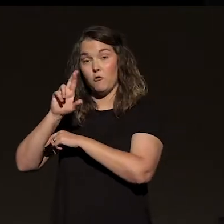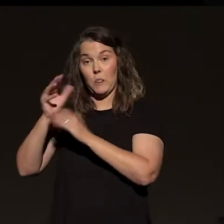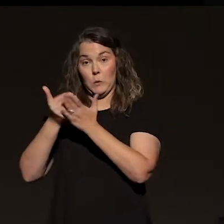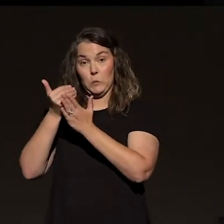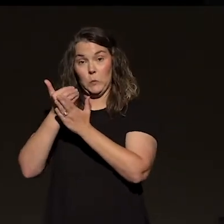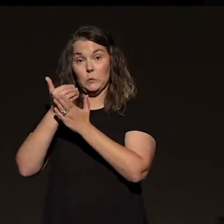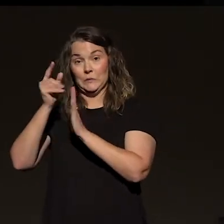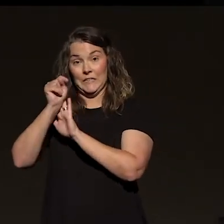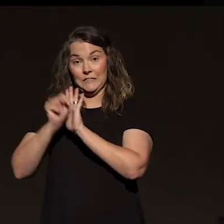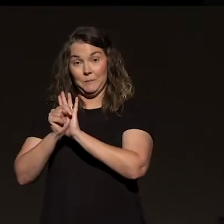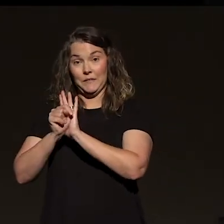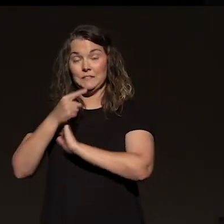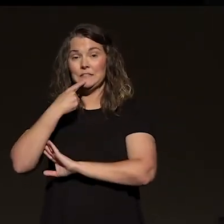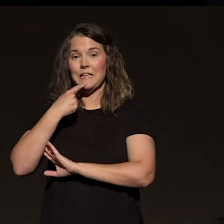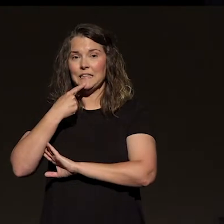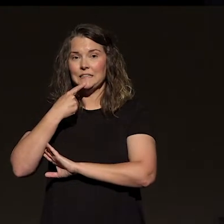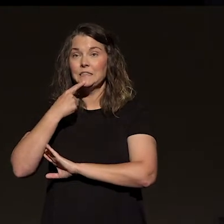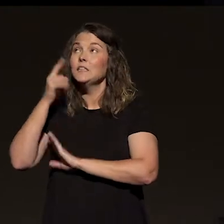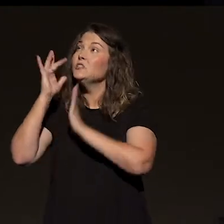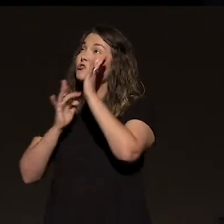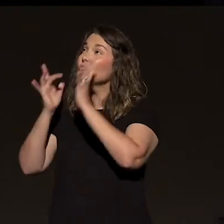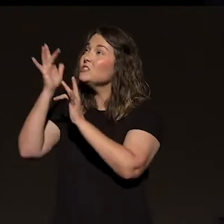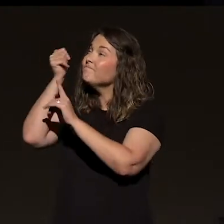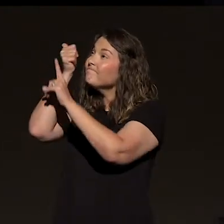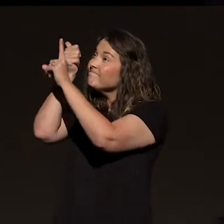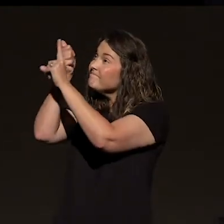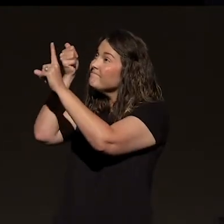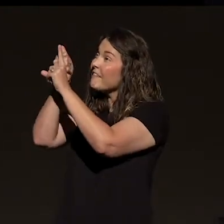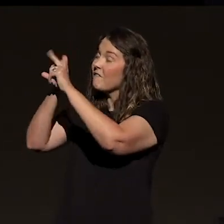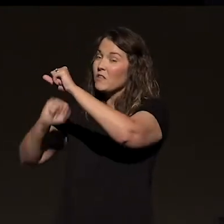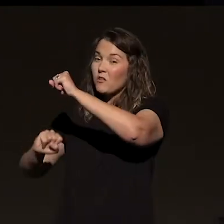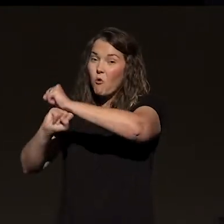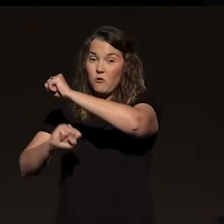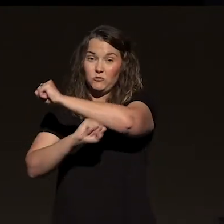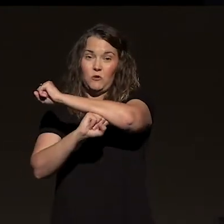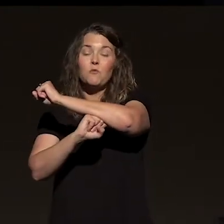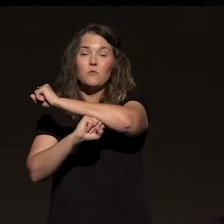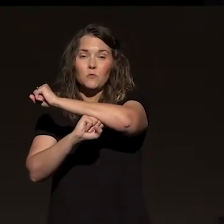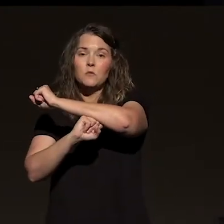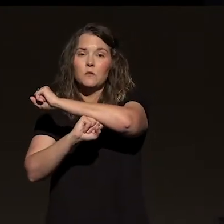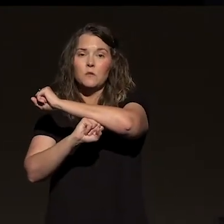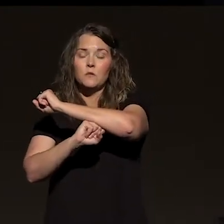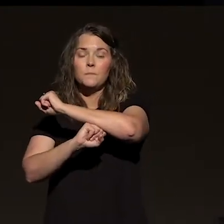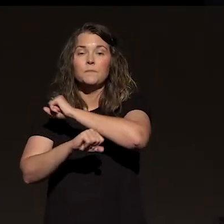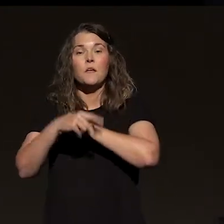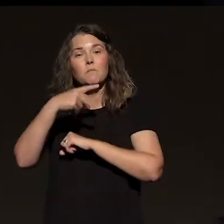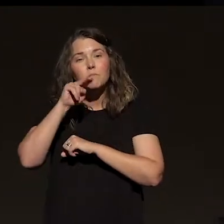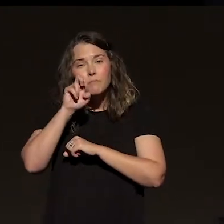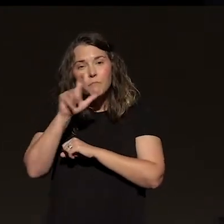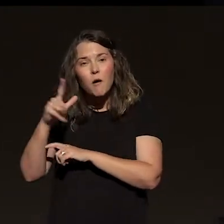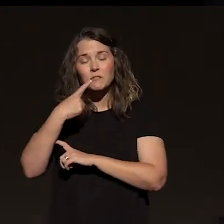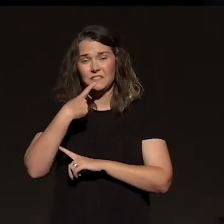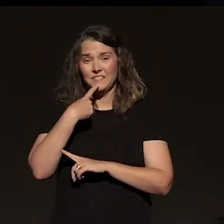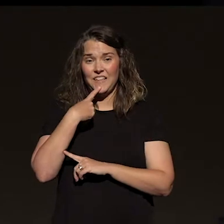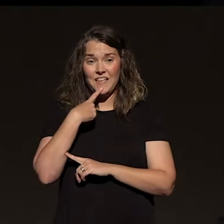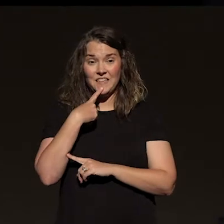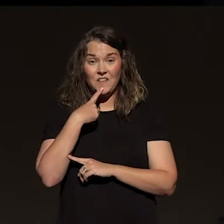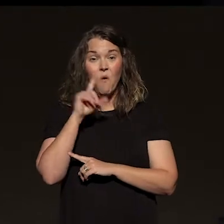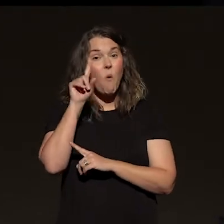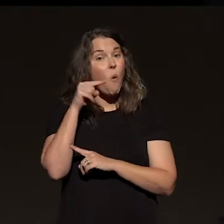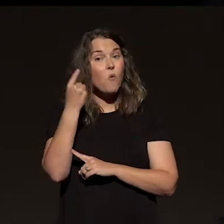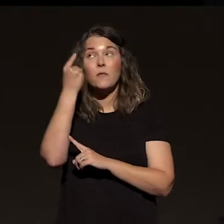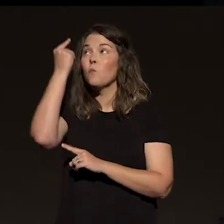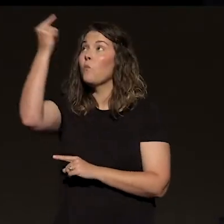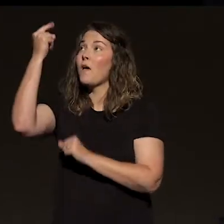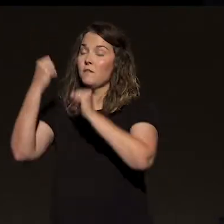listen, Jesus is the cornerstone. He's the one that we build our lives on. Paul in 1 Corinthians 3 says there can be no other foundation other than the one